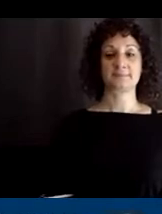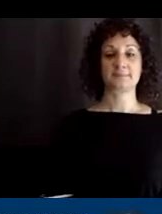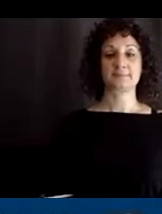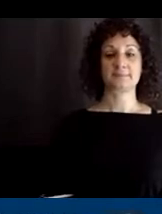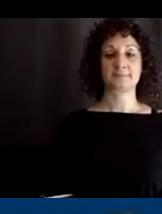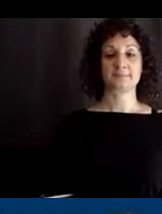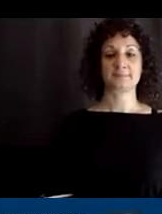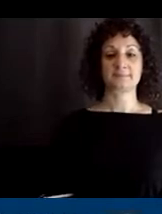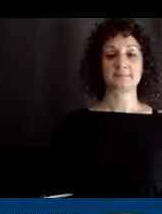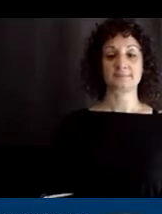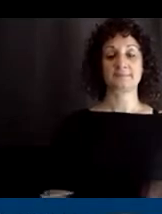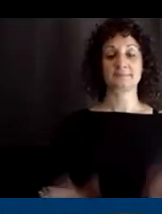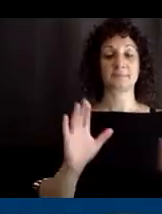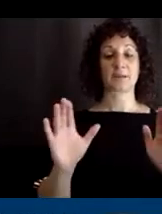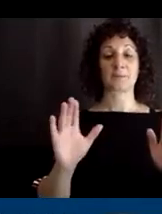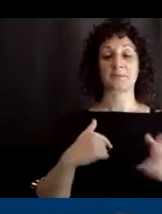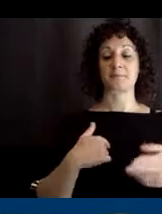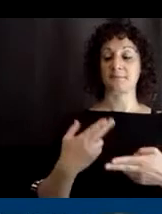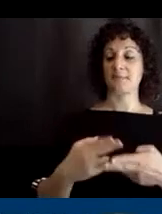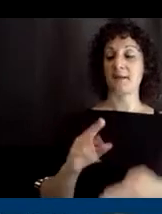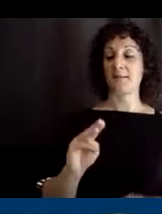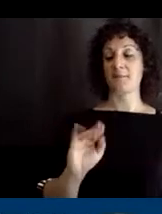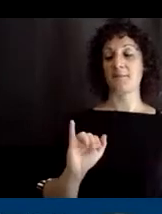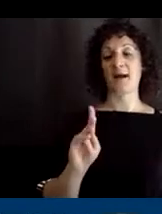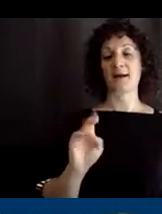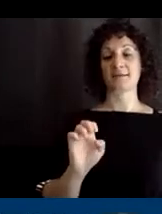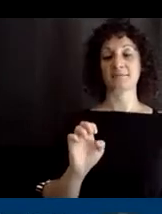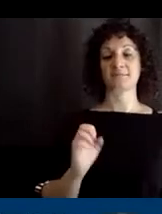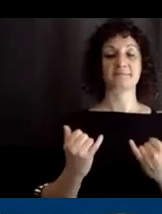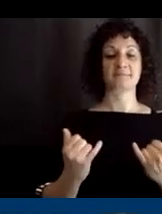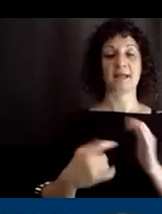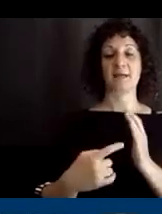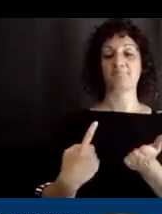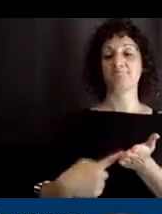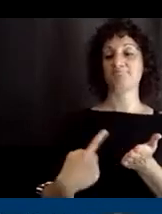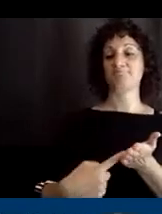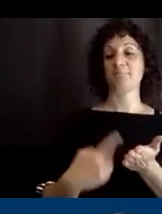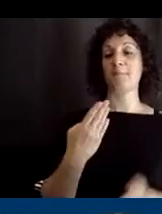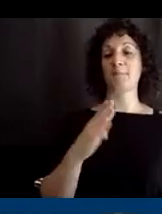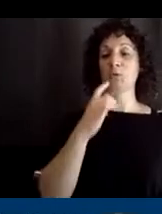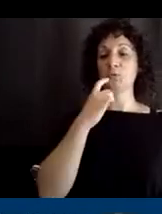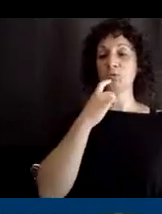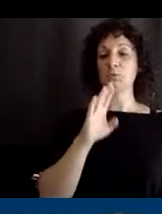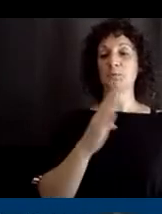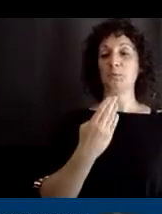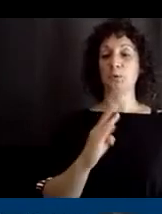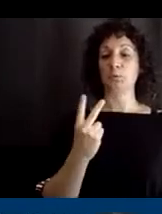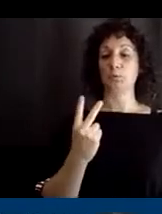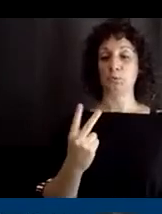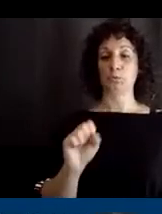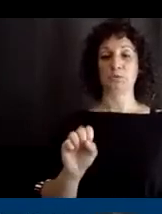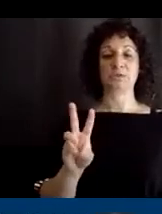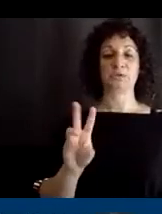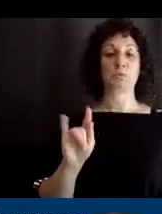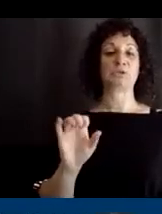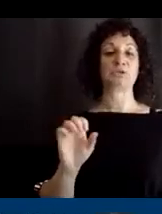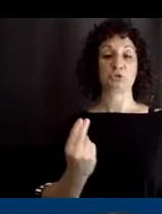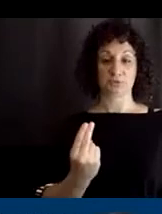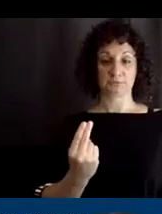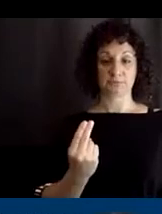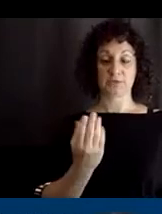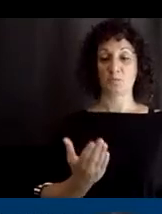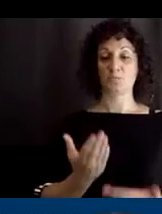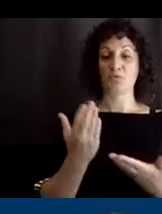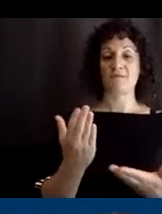Hello, my name is Mike and today I'm going to talk about the Bluetooth Bluetooth switch. The Bluetooth switch provides